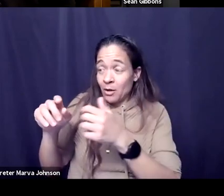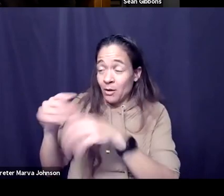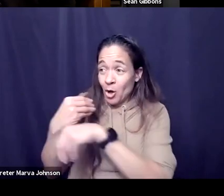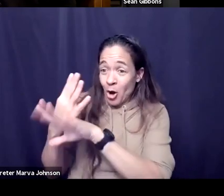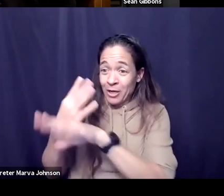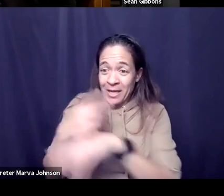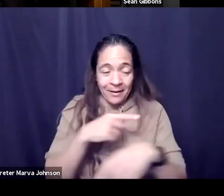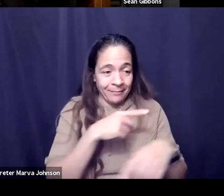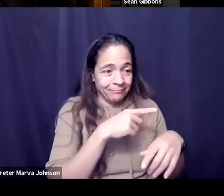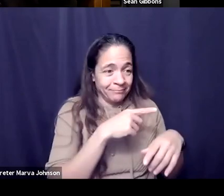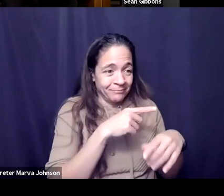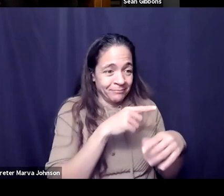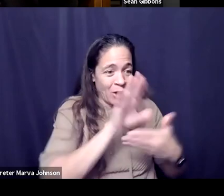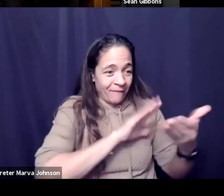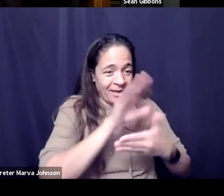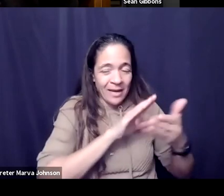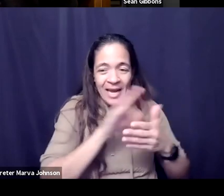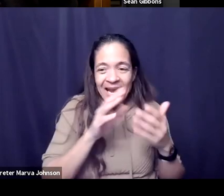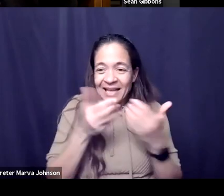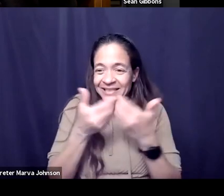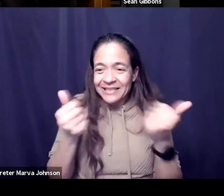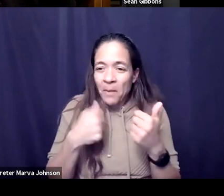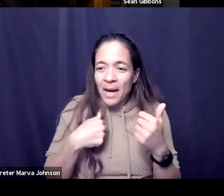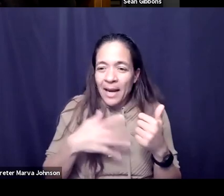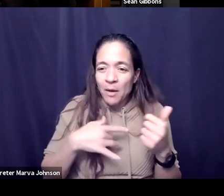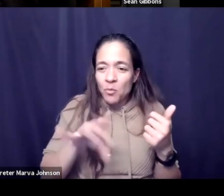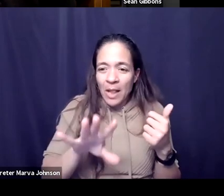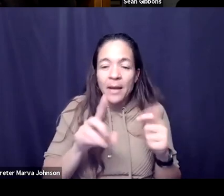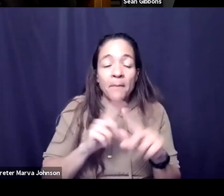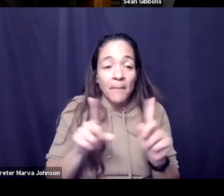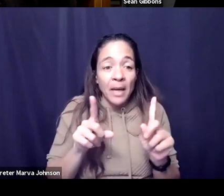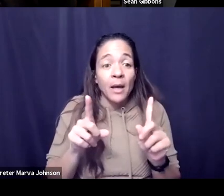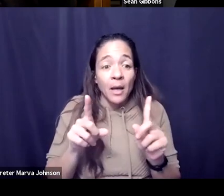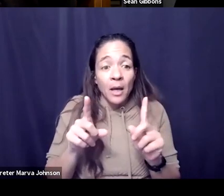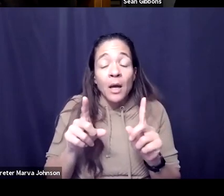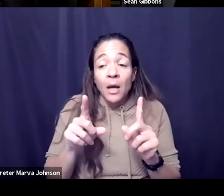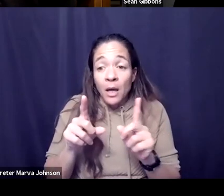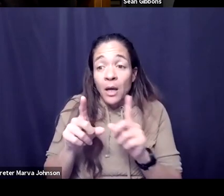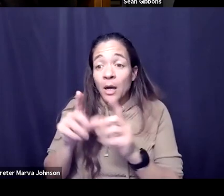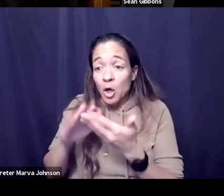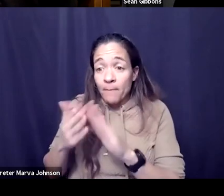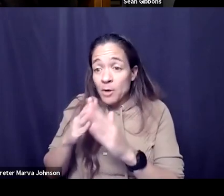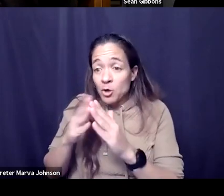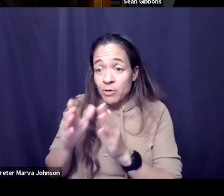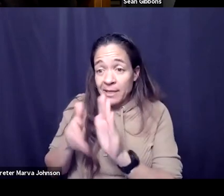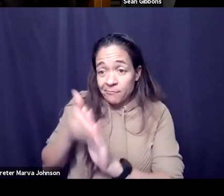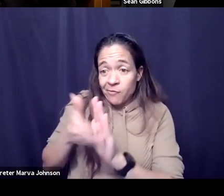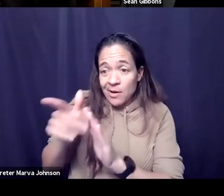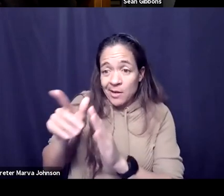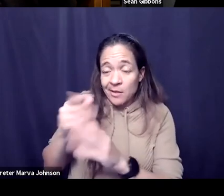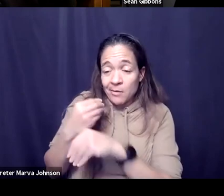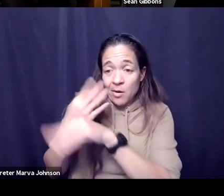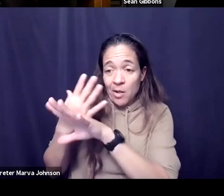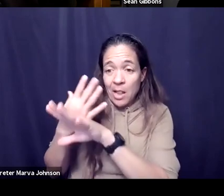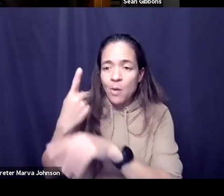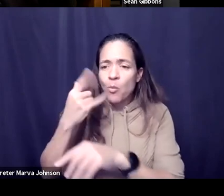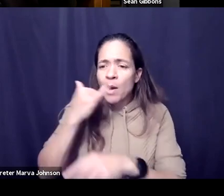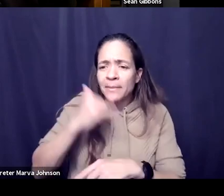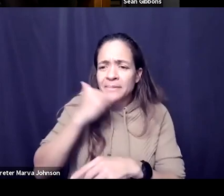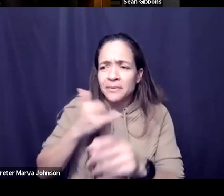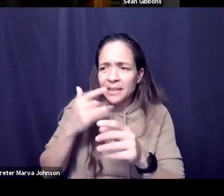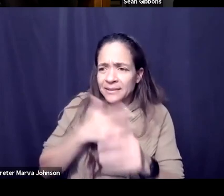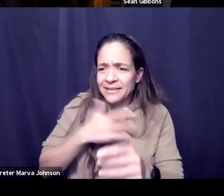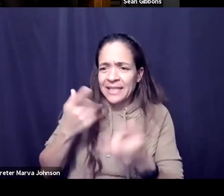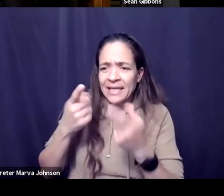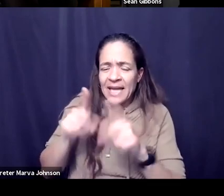offline um but communities are primarily interacting online i think one of the mistakes that we make when we start them or try to keep them going